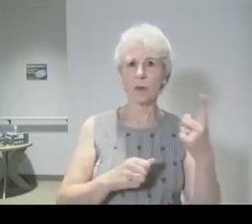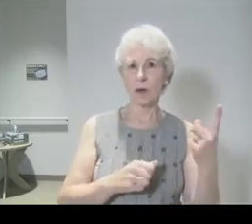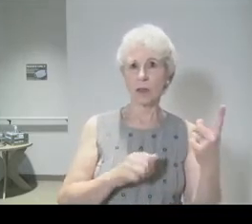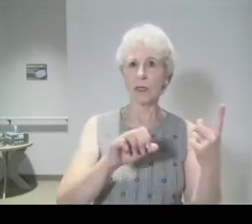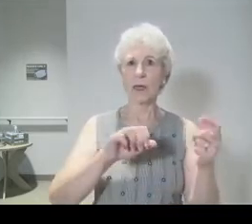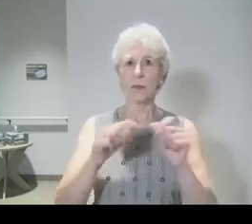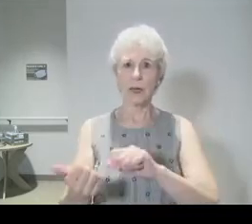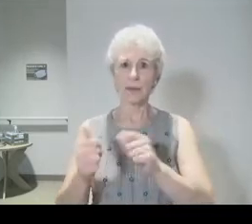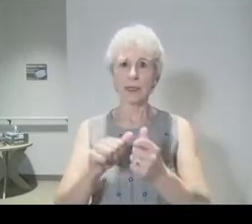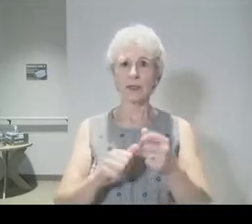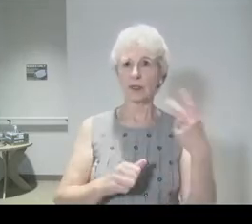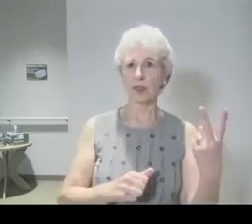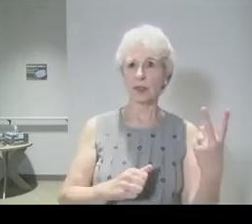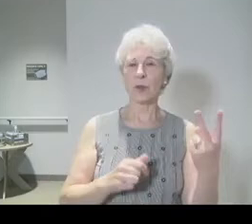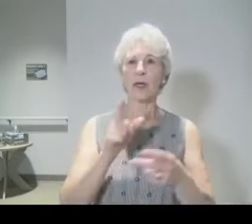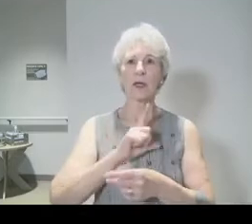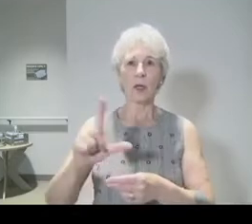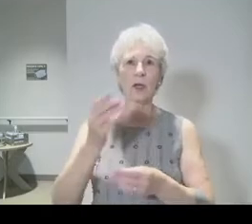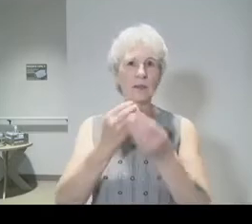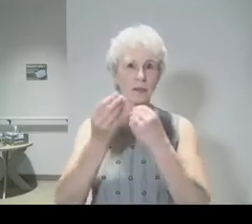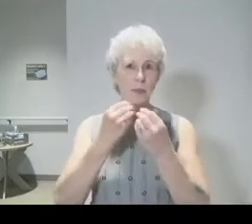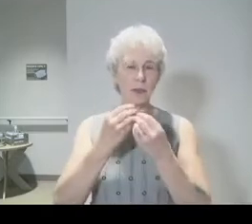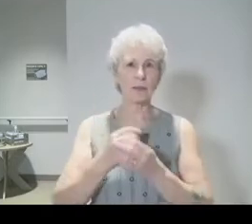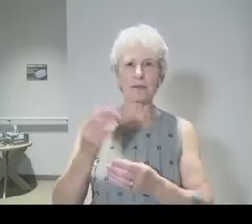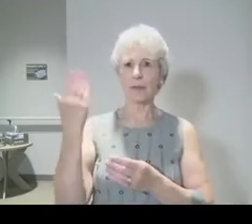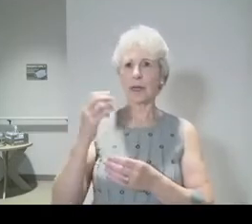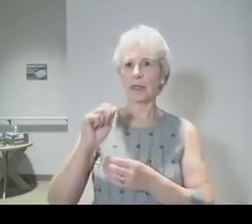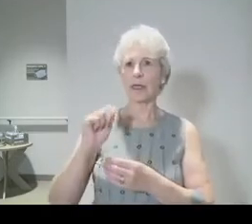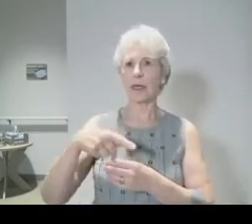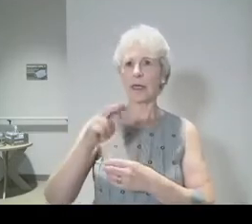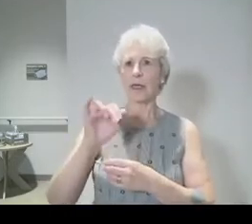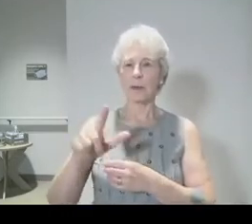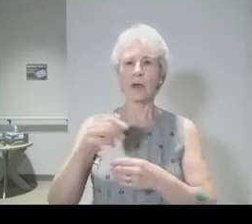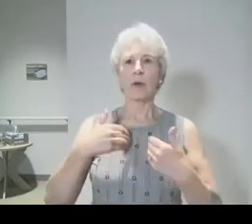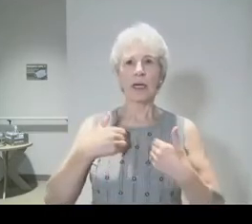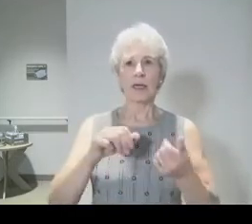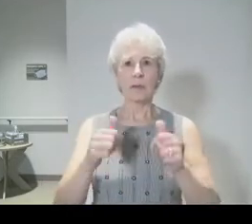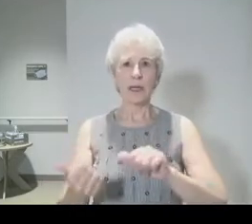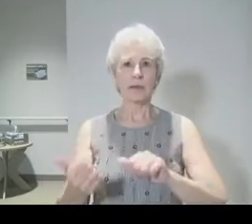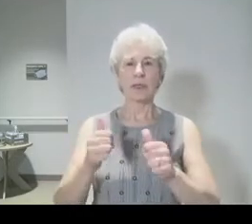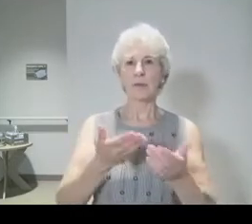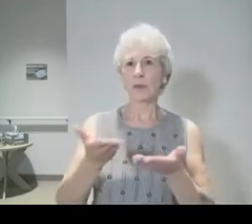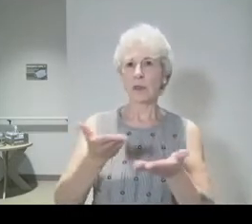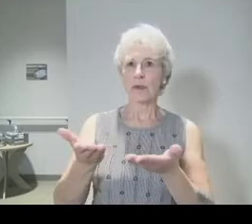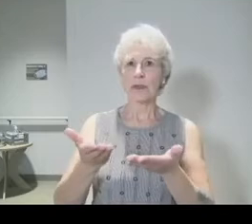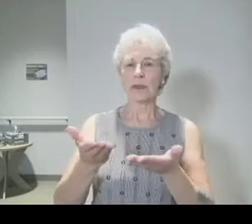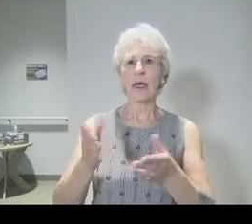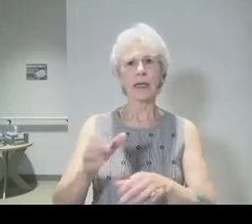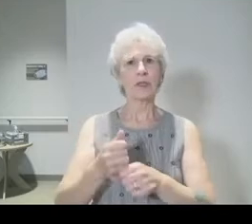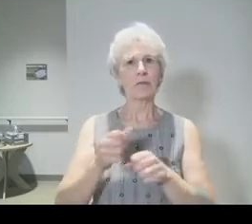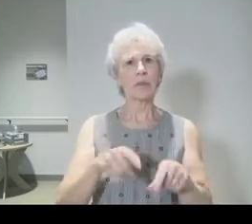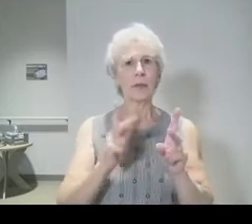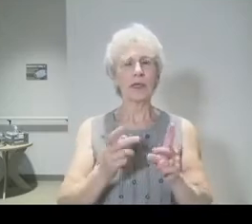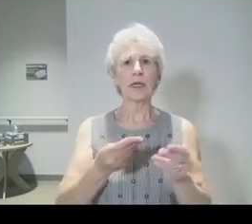and the Lord's Supper. Now, back in April of this year, we had a baptismal service. And so I took the opportunity to